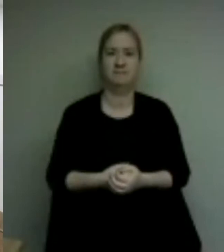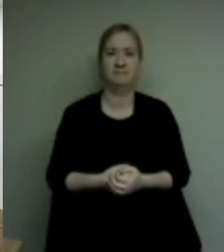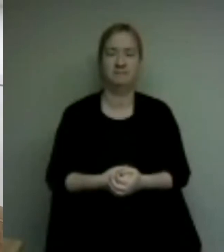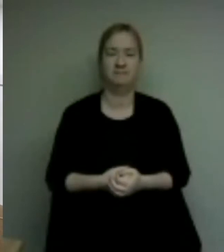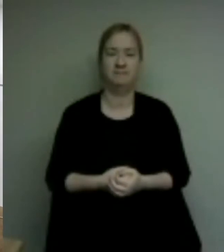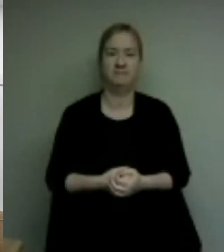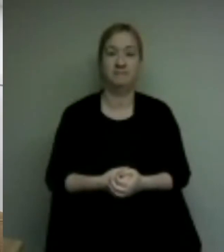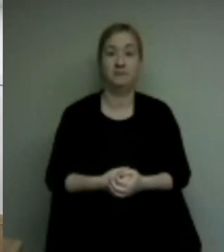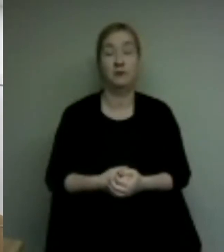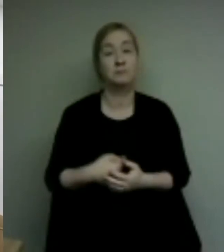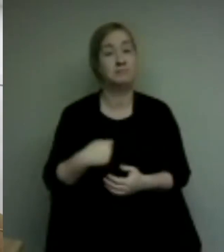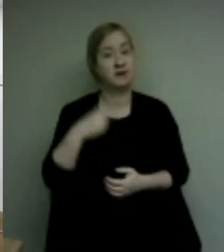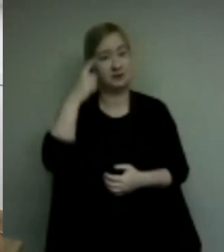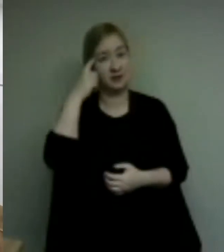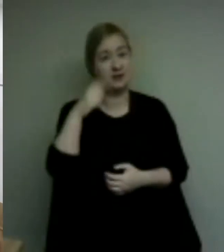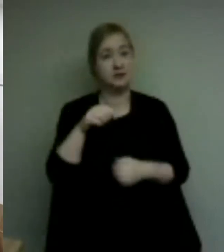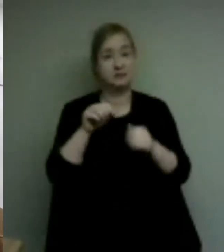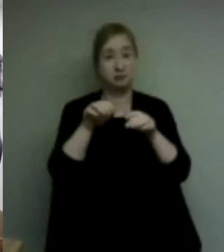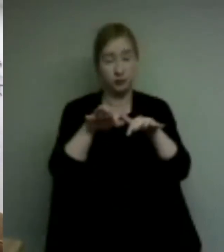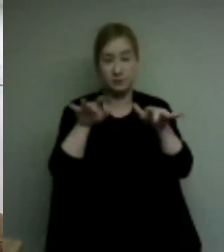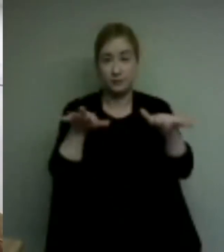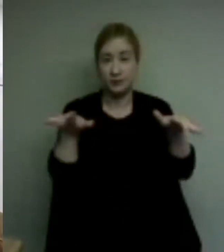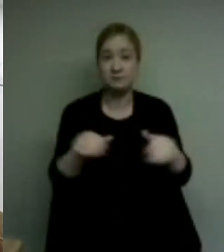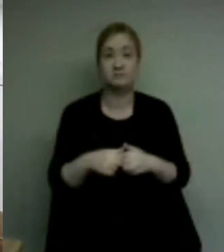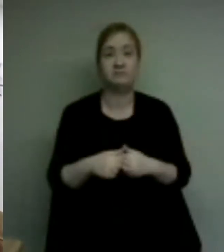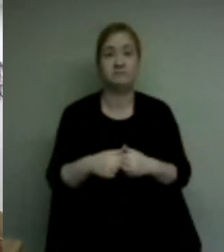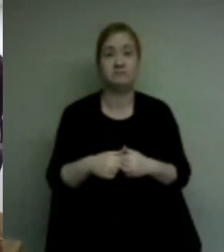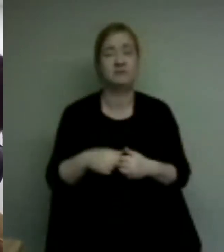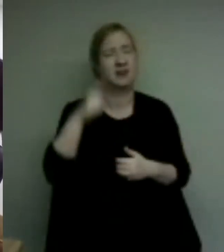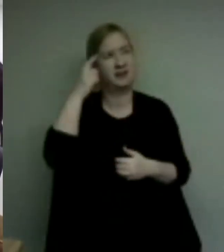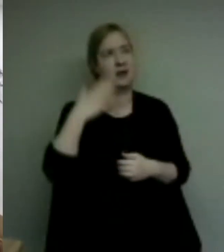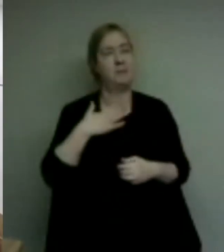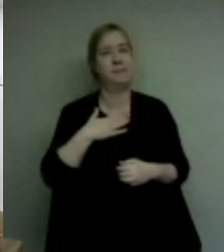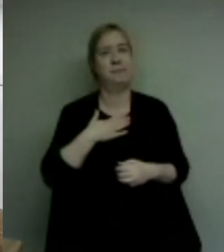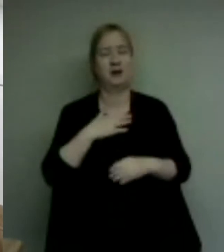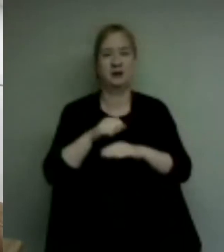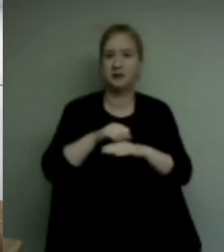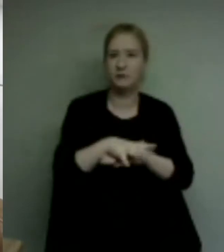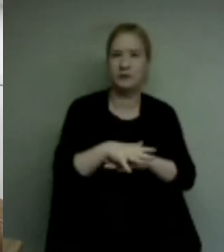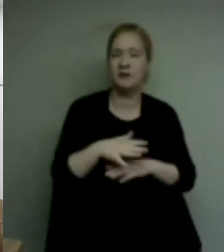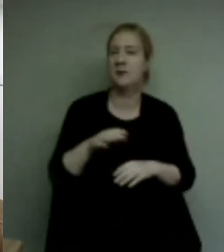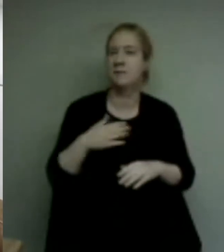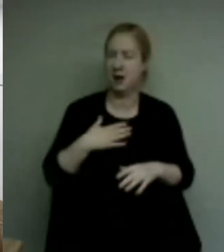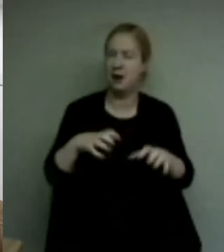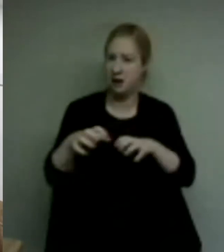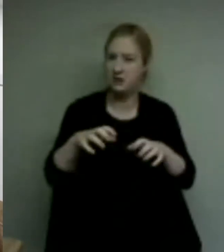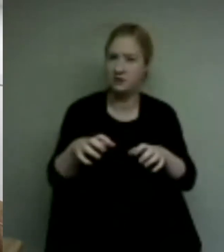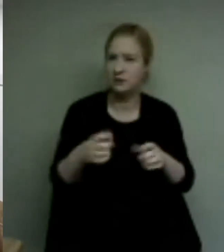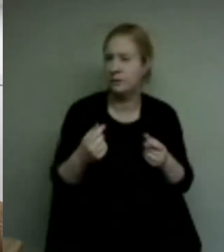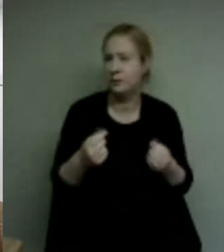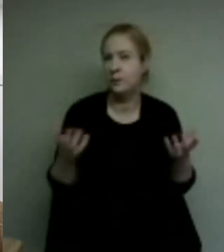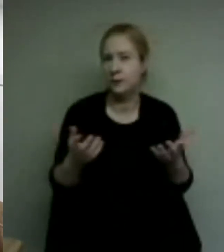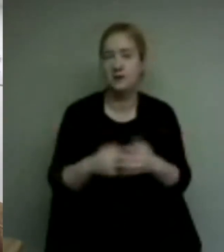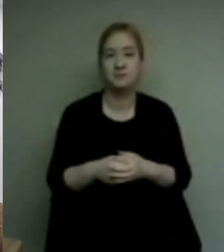so whenever i think of ripple i think of the effects my actions can have you know i grew up learning that a simple